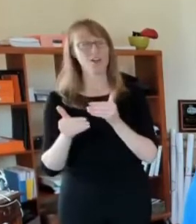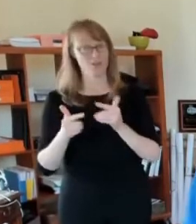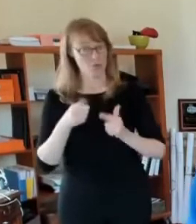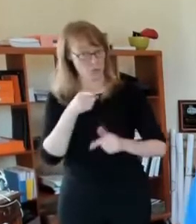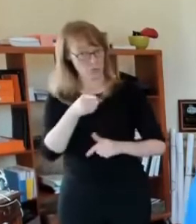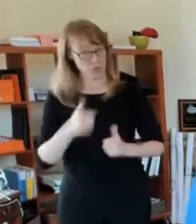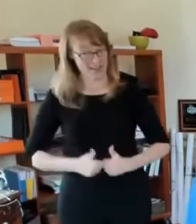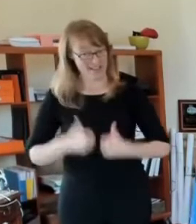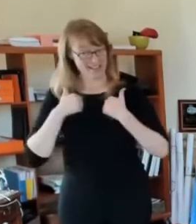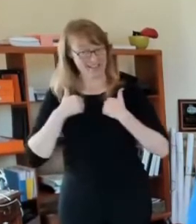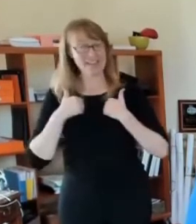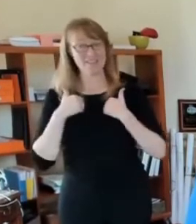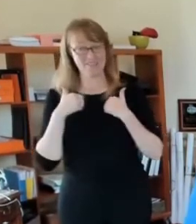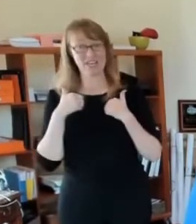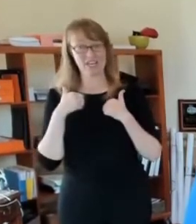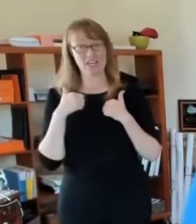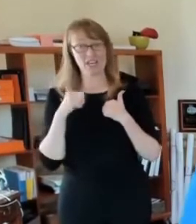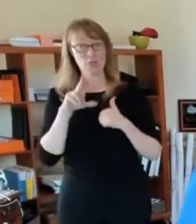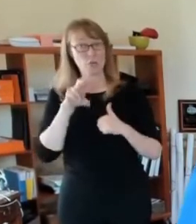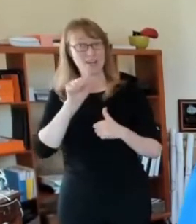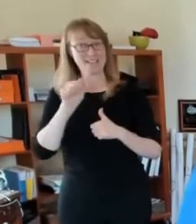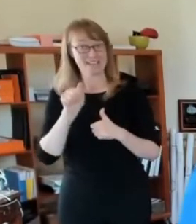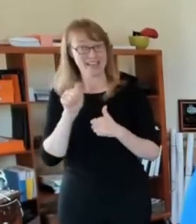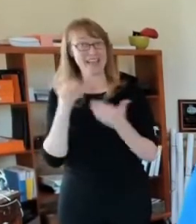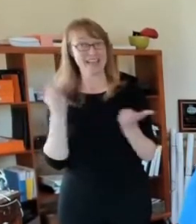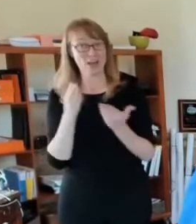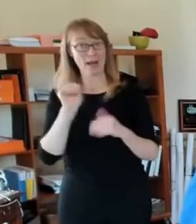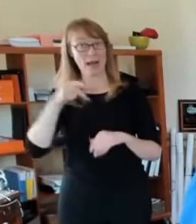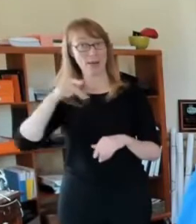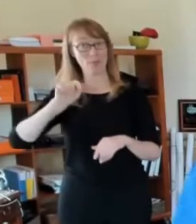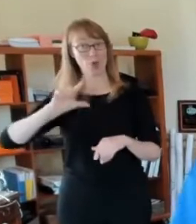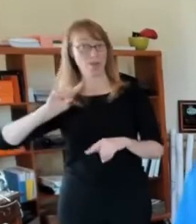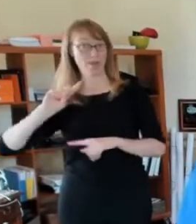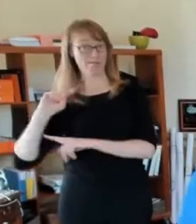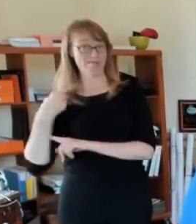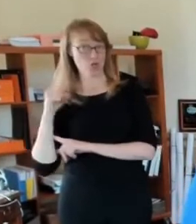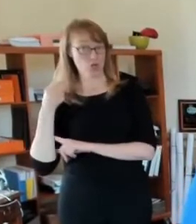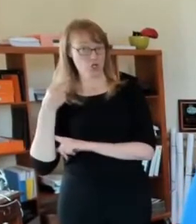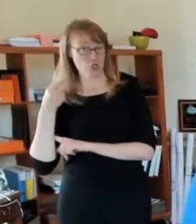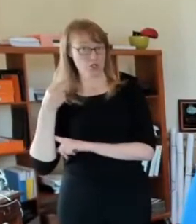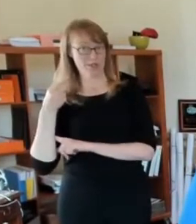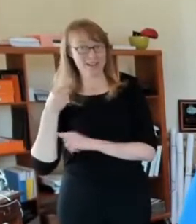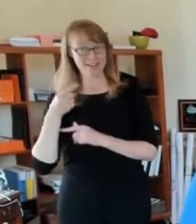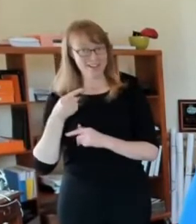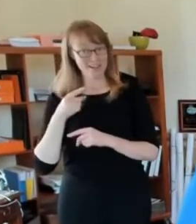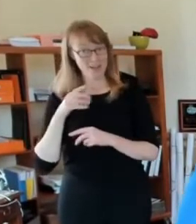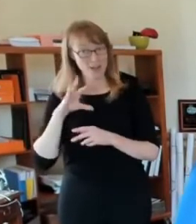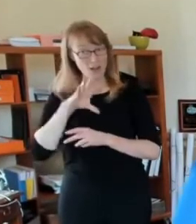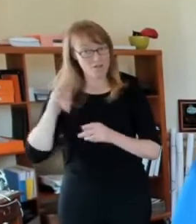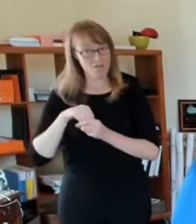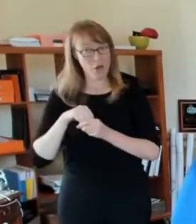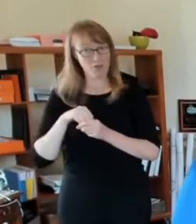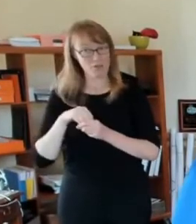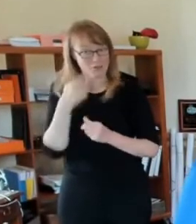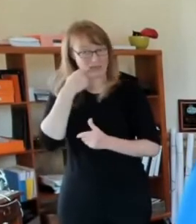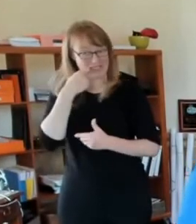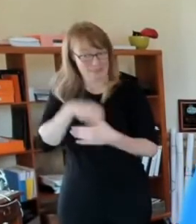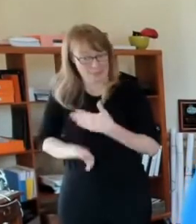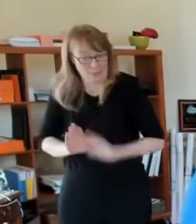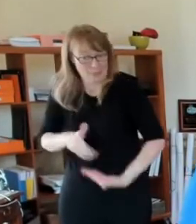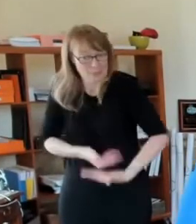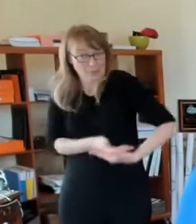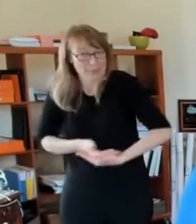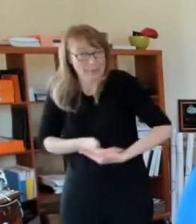1st. That includes newborns, by the way. So why does that matter? It's about distribution, as the mayor says, about distribution of